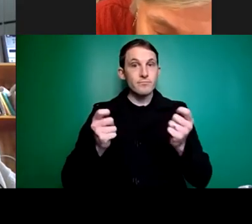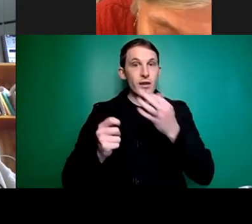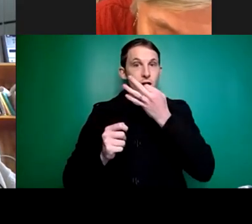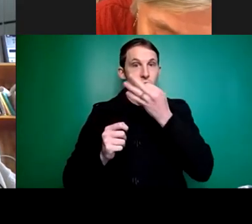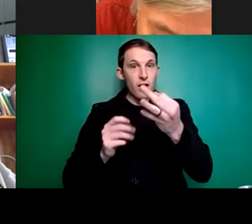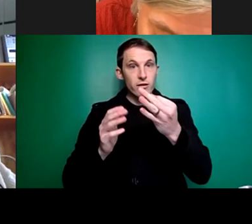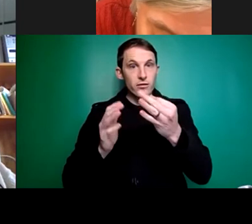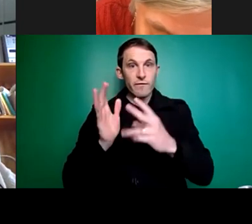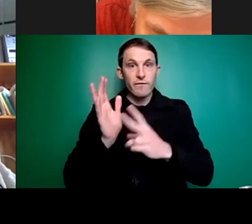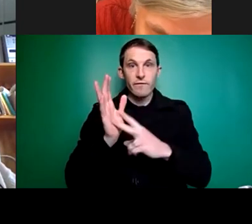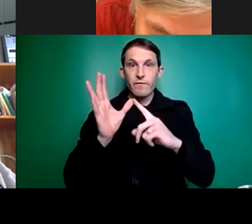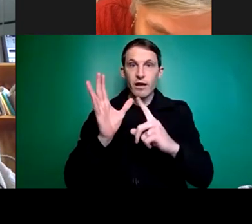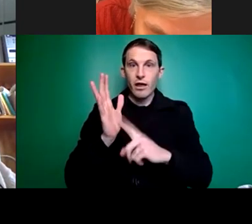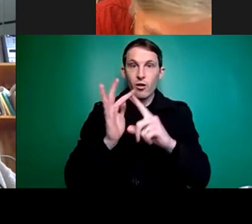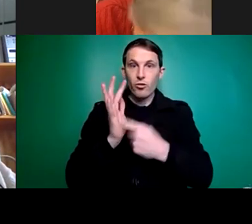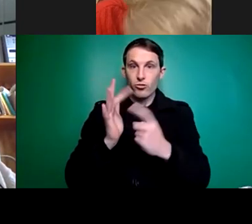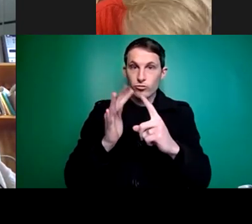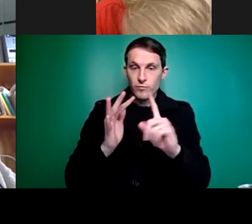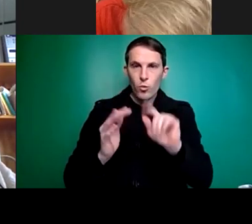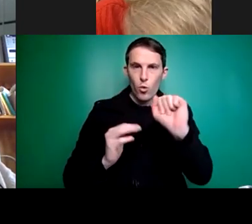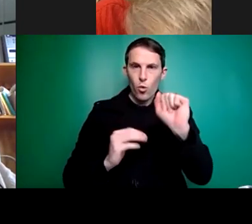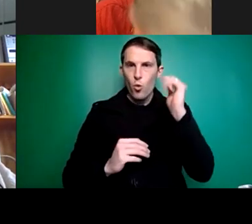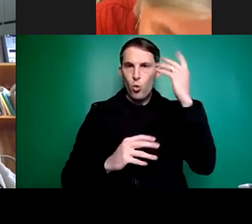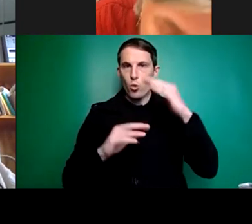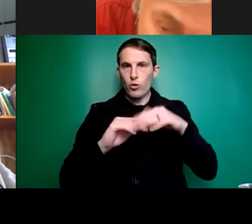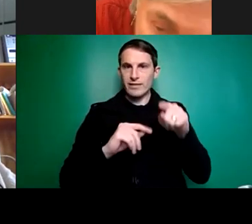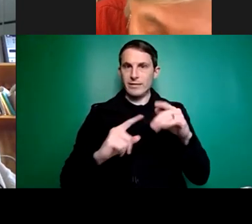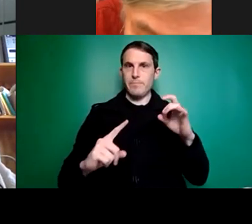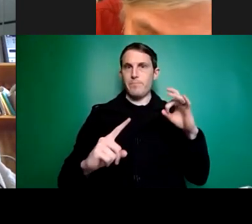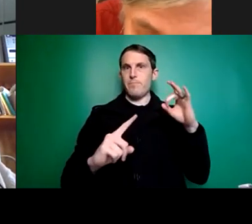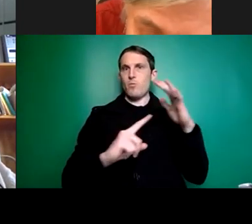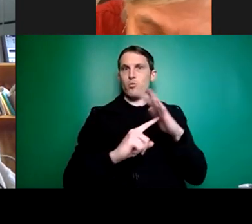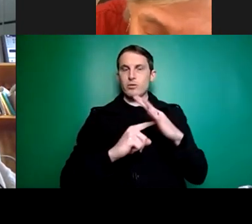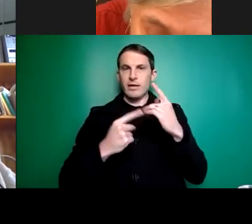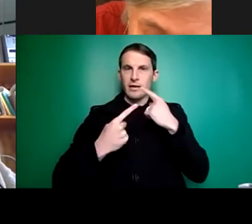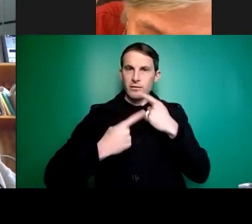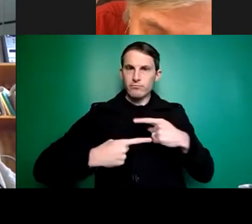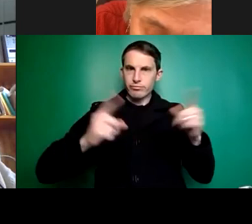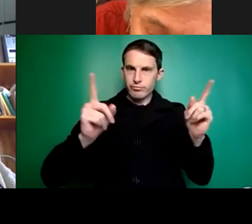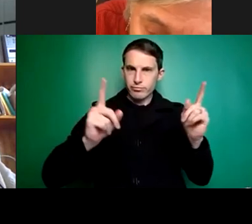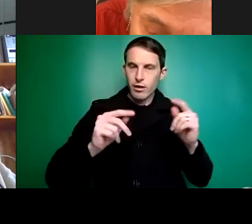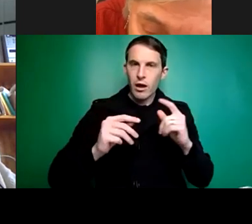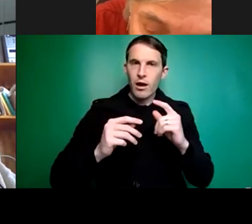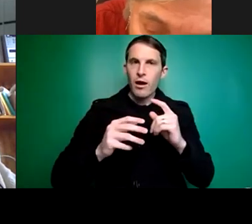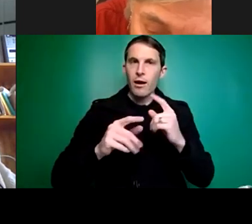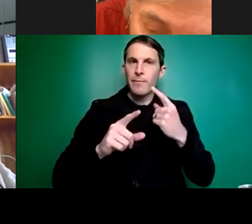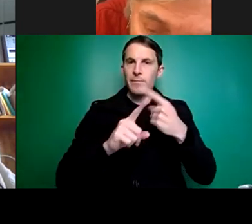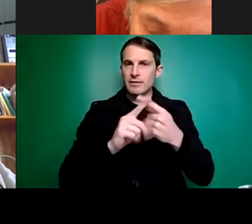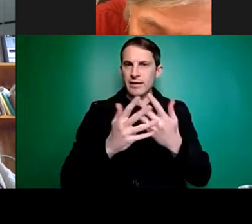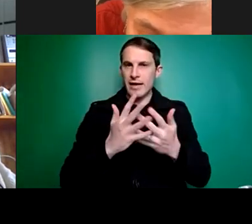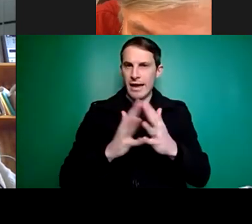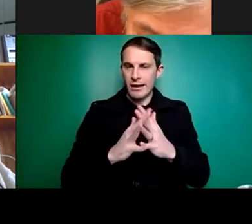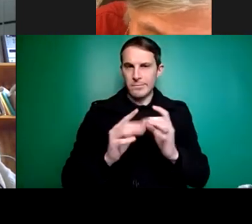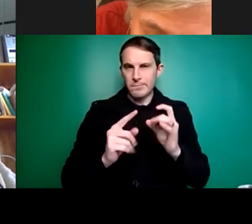campaign, how important it is and how critical it is to achieve the